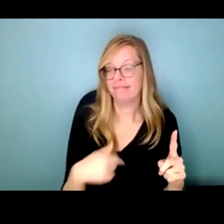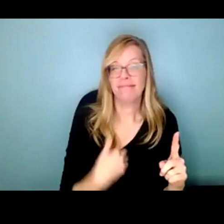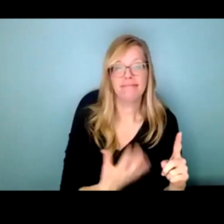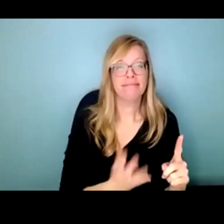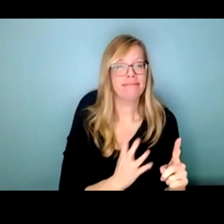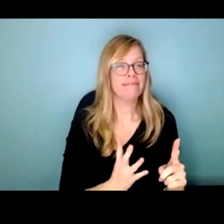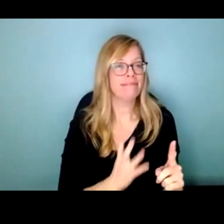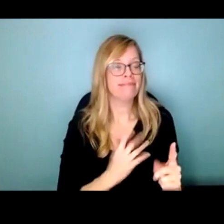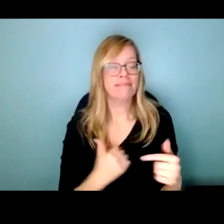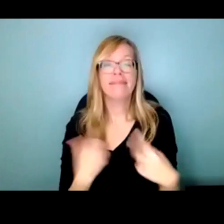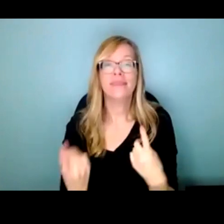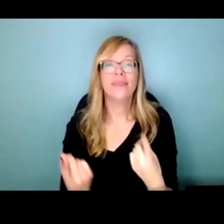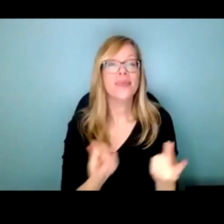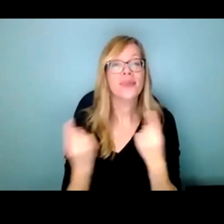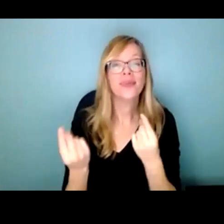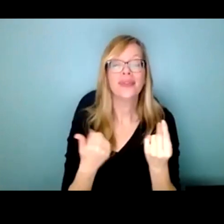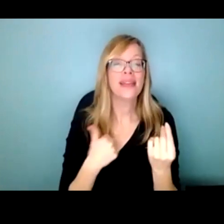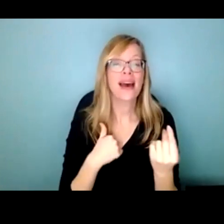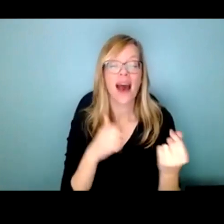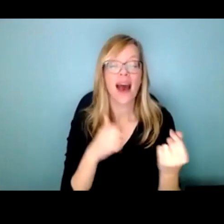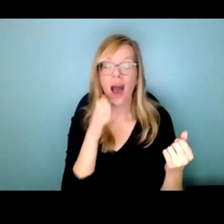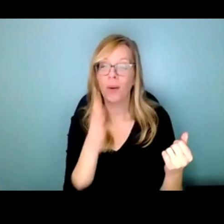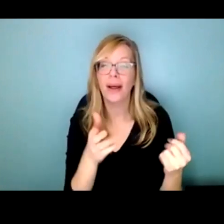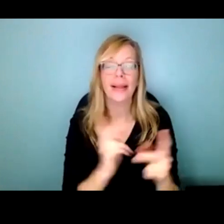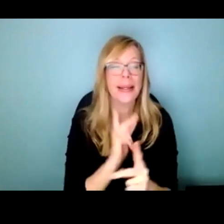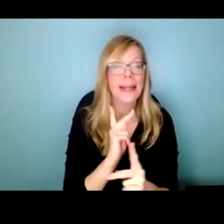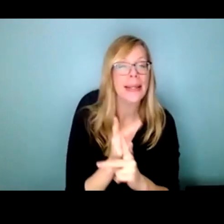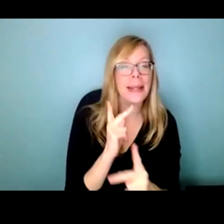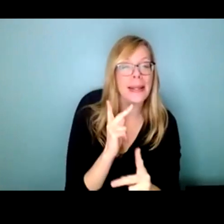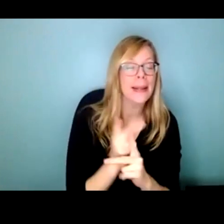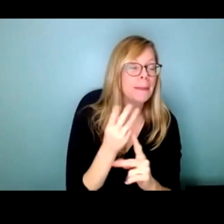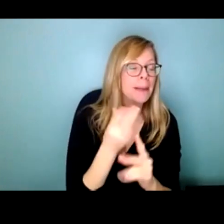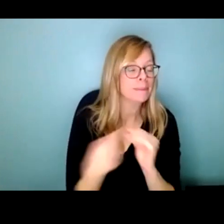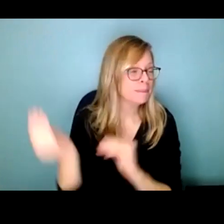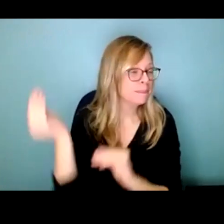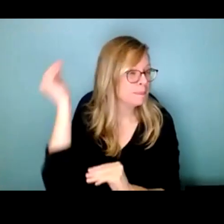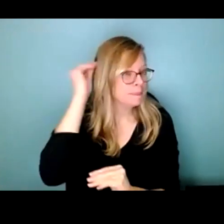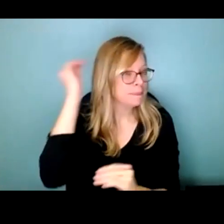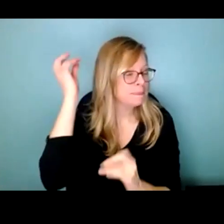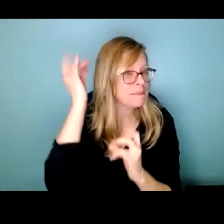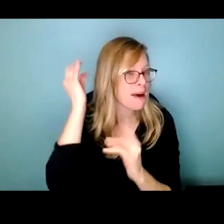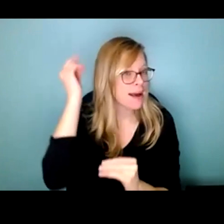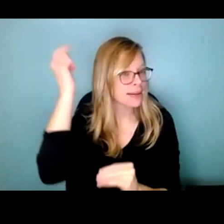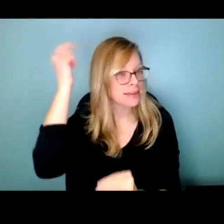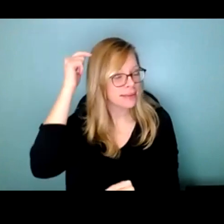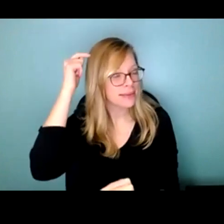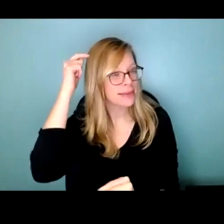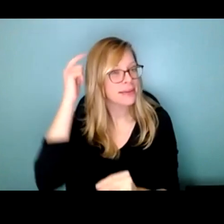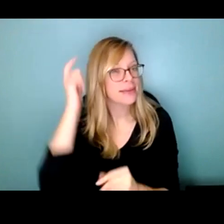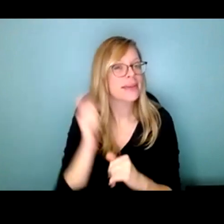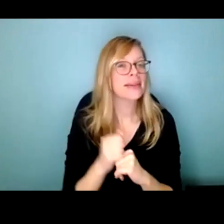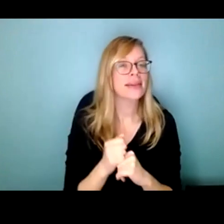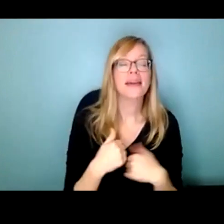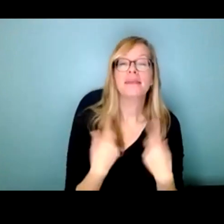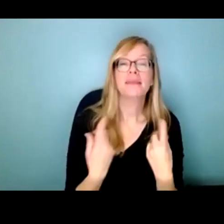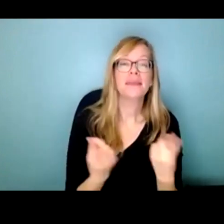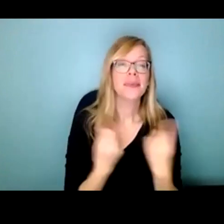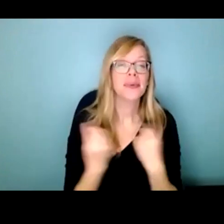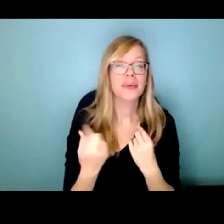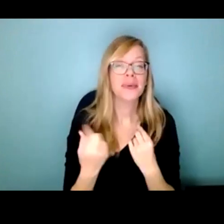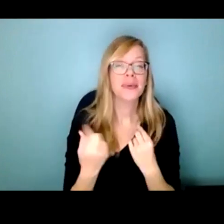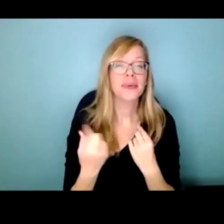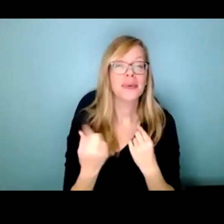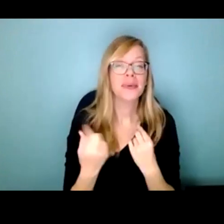fine, but I'm gonna keep it in mind, that